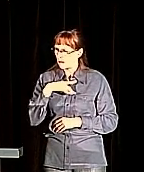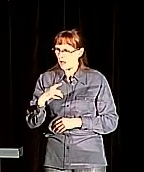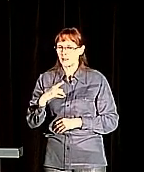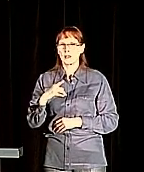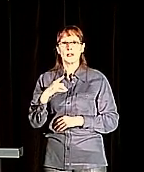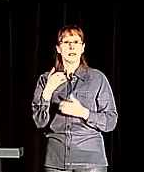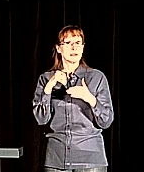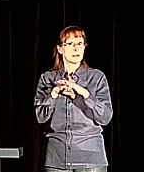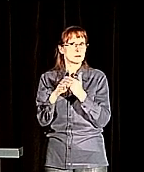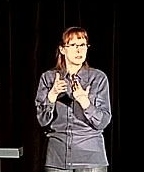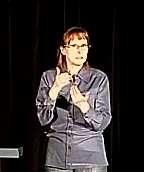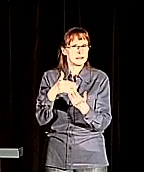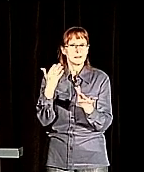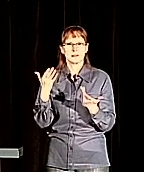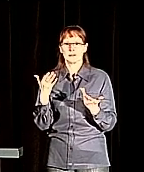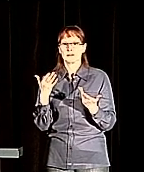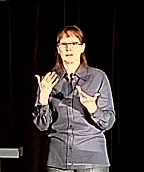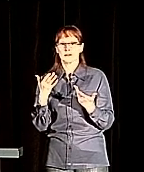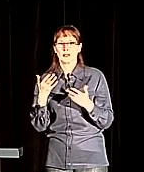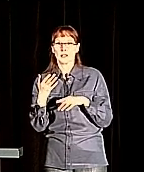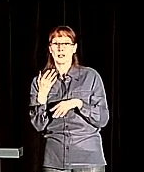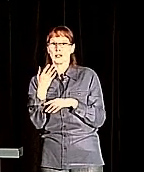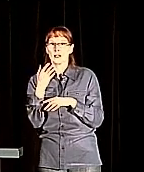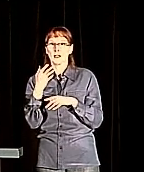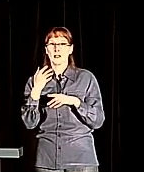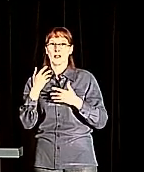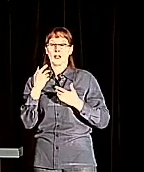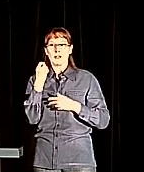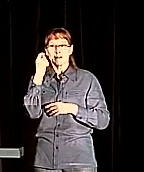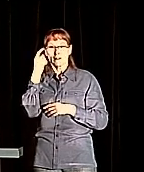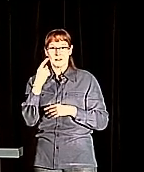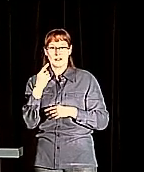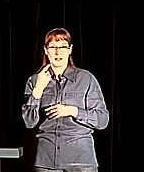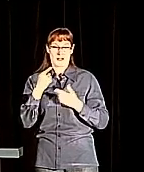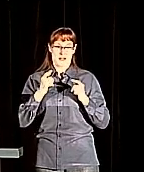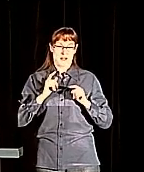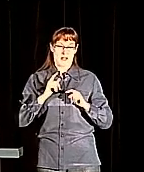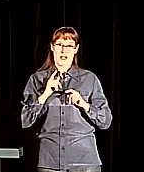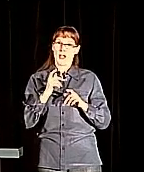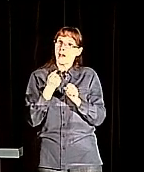mentioned, every year we train a new programming team from the undergrads and grads who joined us.